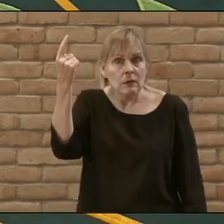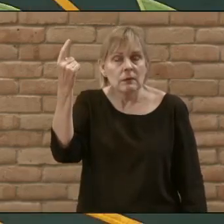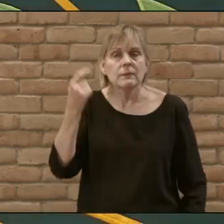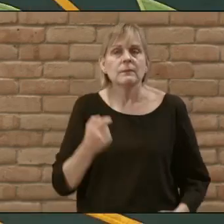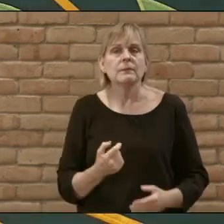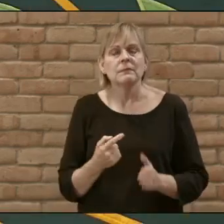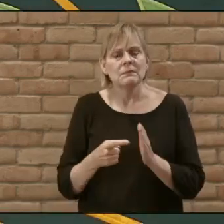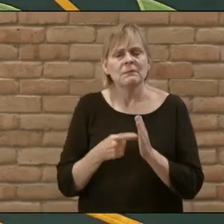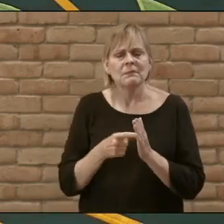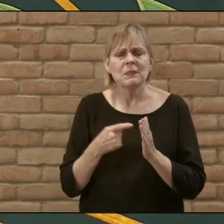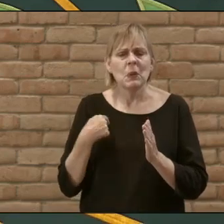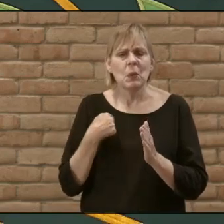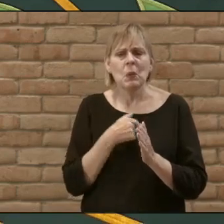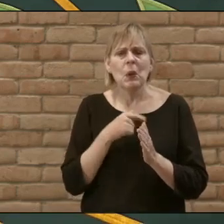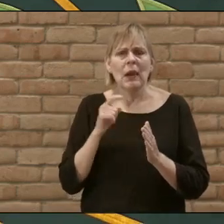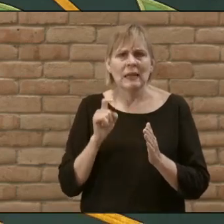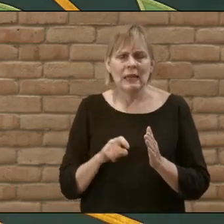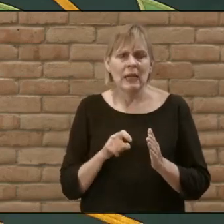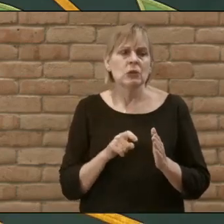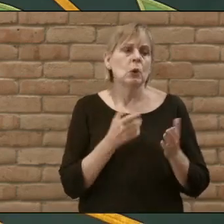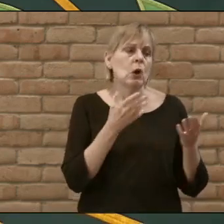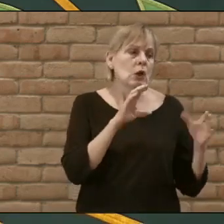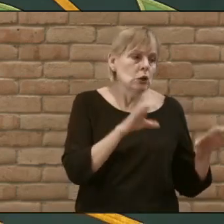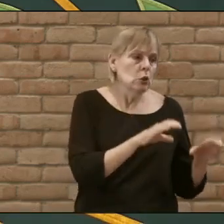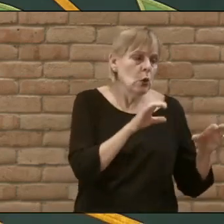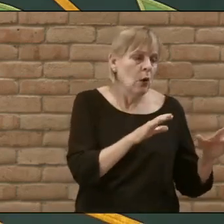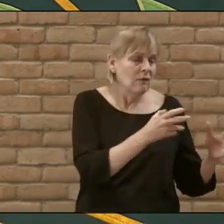sometimes we have to exhaust every other avenue